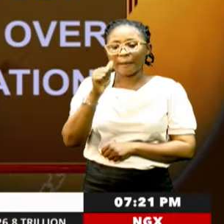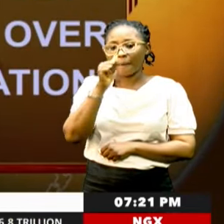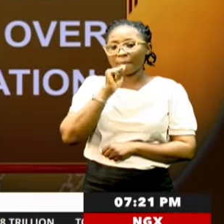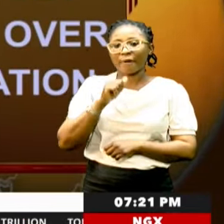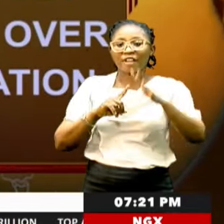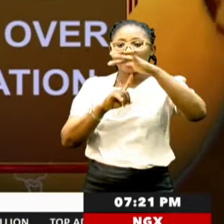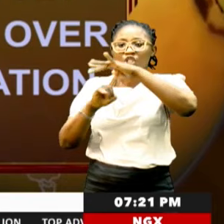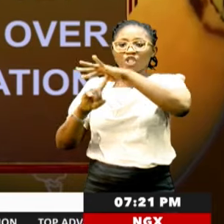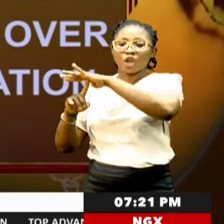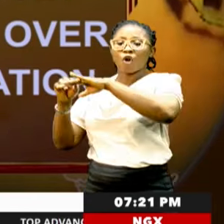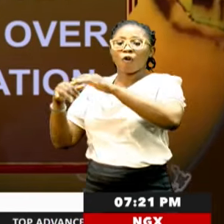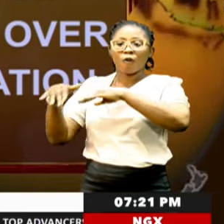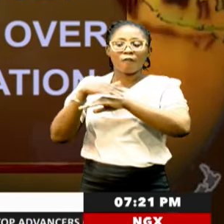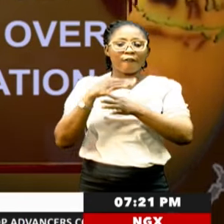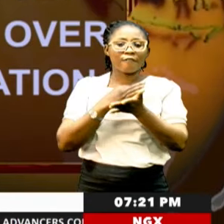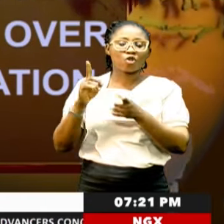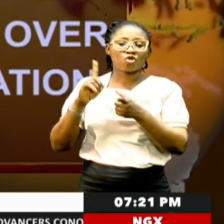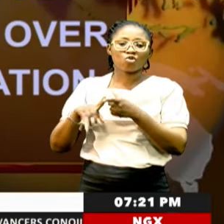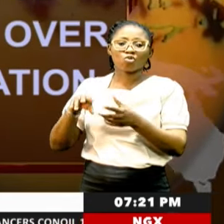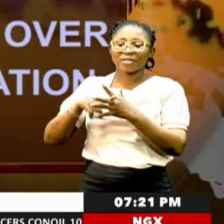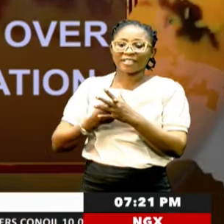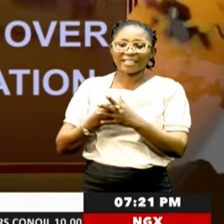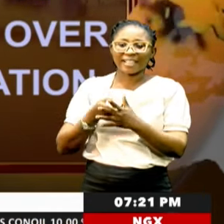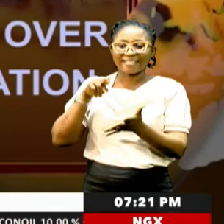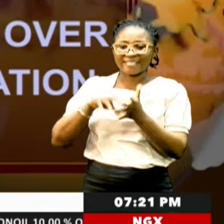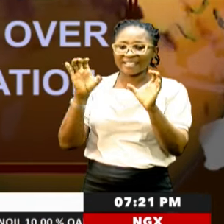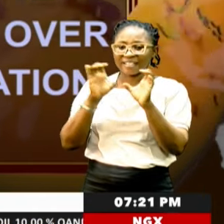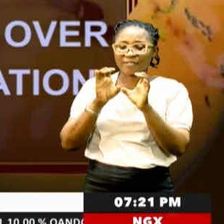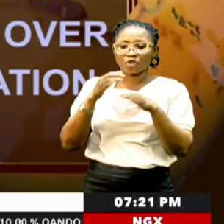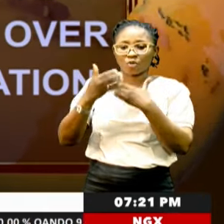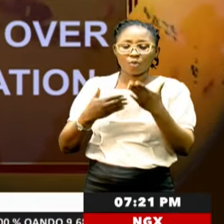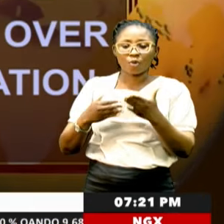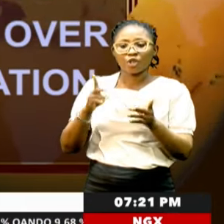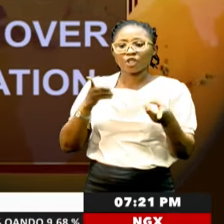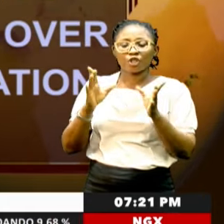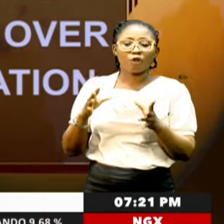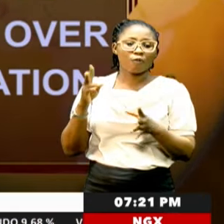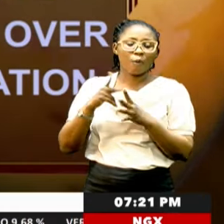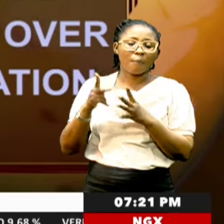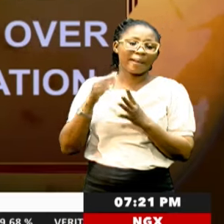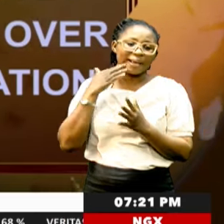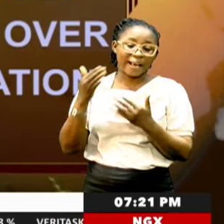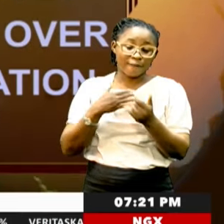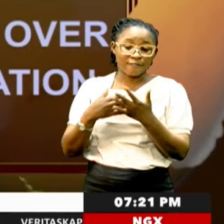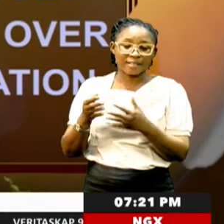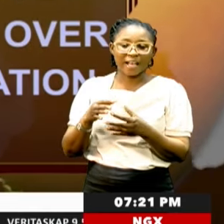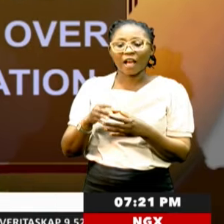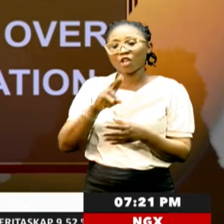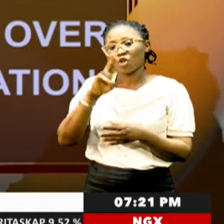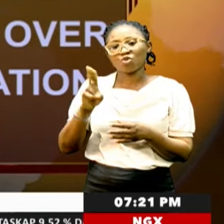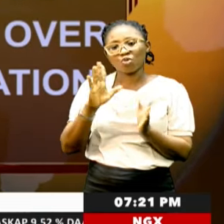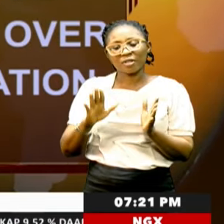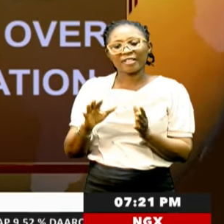to commence the recertification process. The Director of Public Affairs and Consumer Protection of the agency, Michael